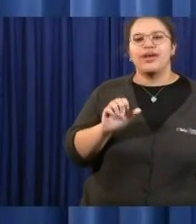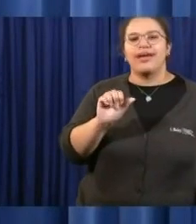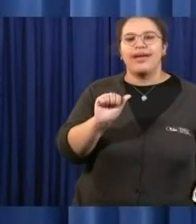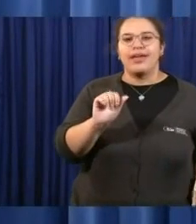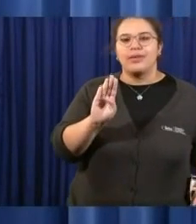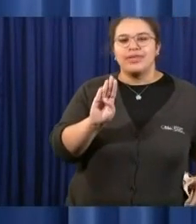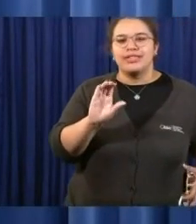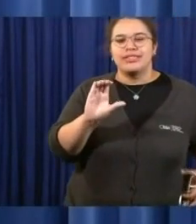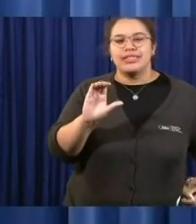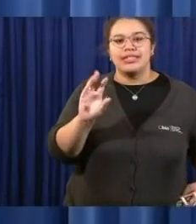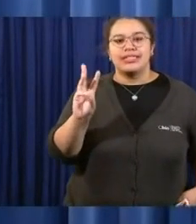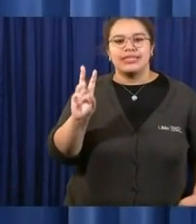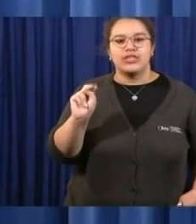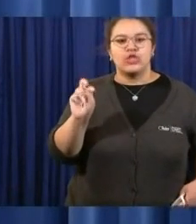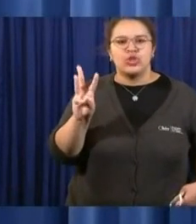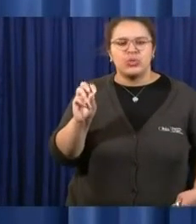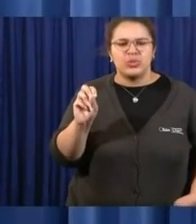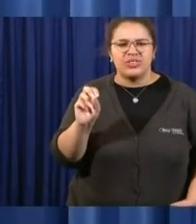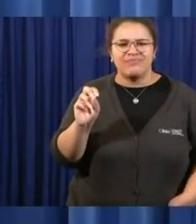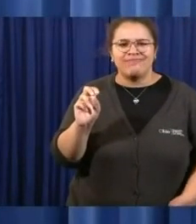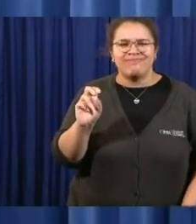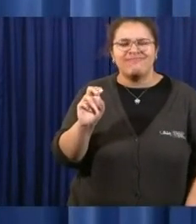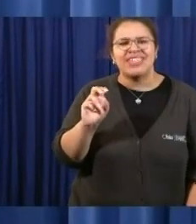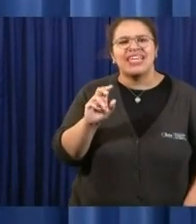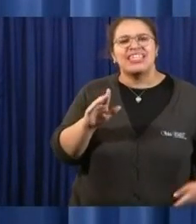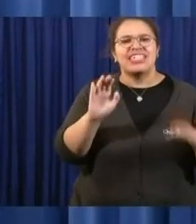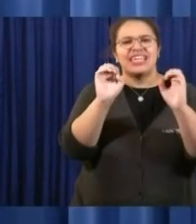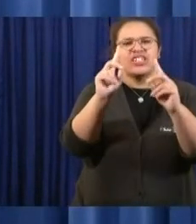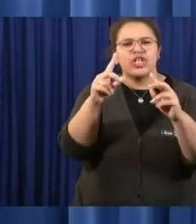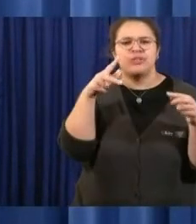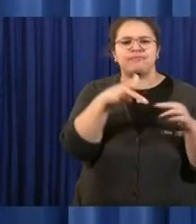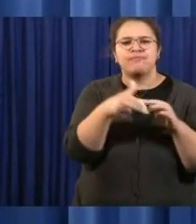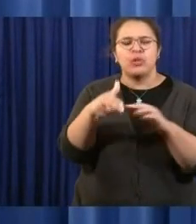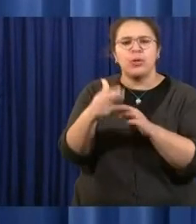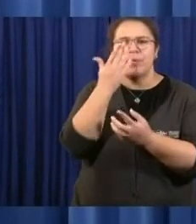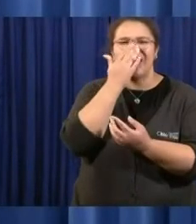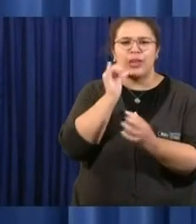schools whose students have suffered so much during this pandemic?